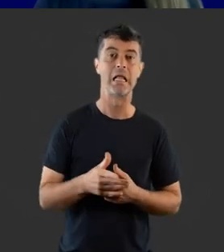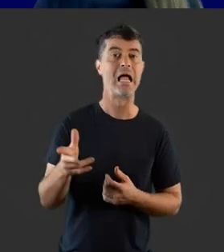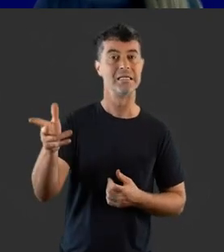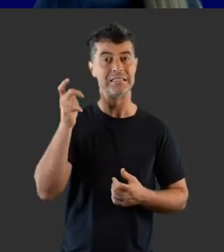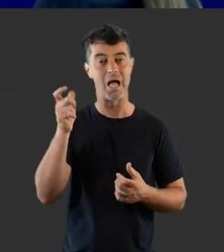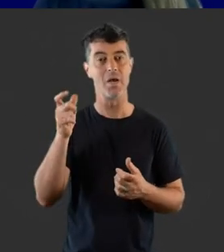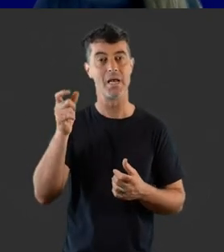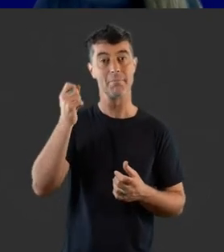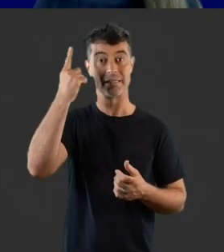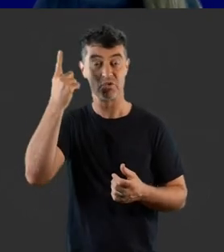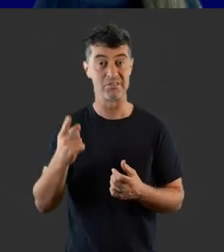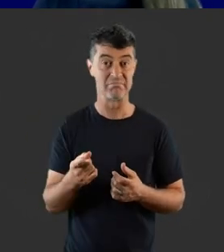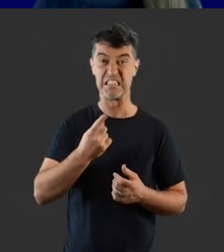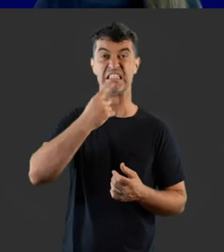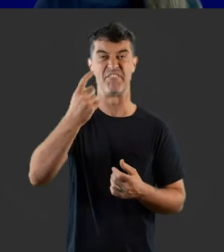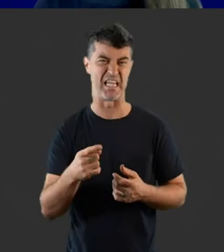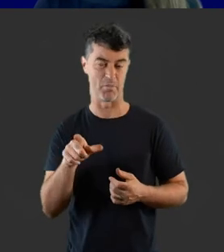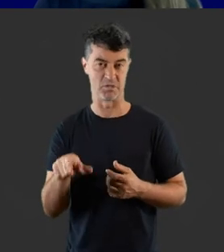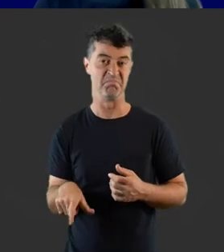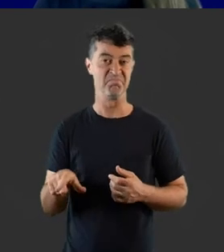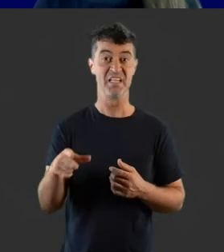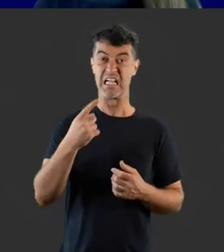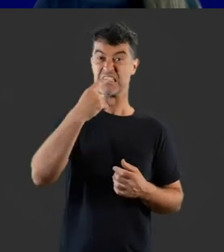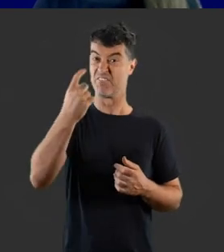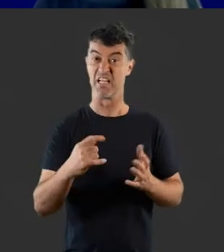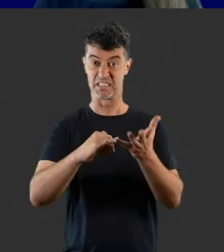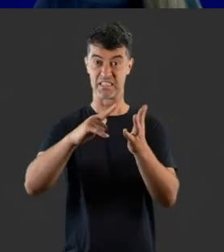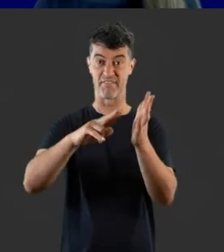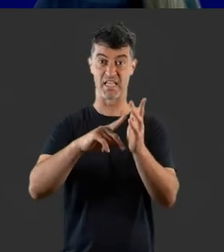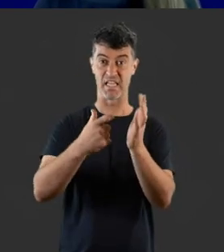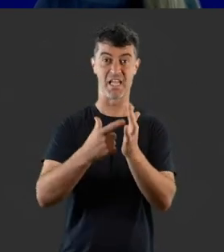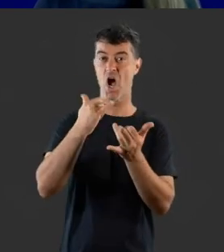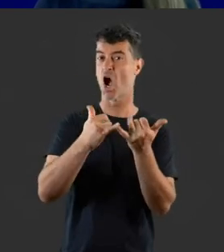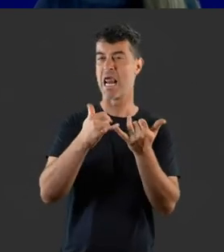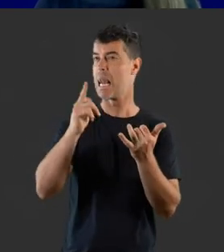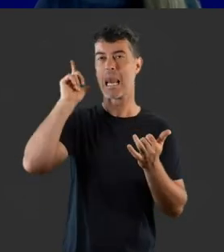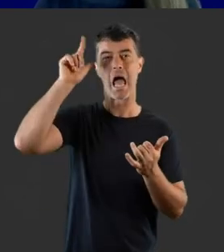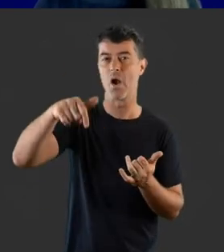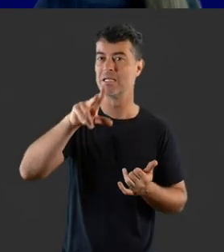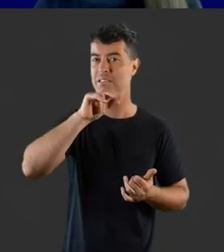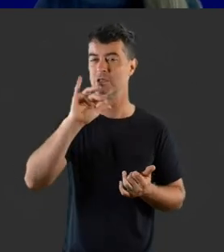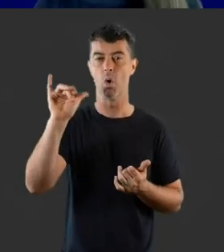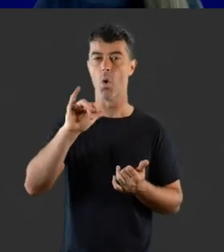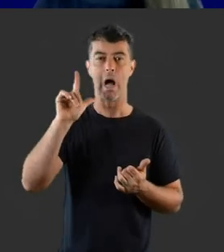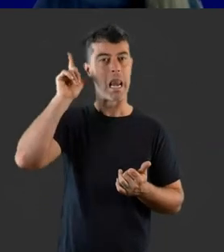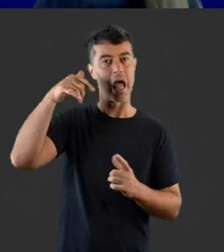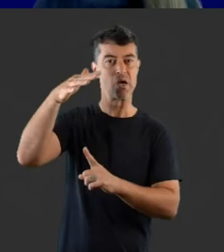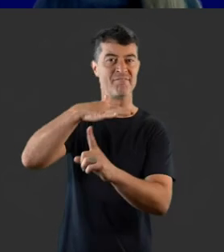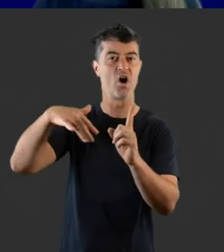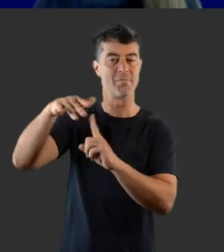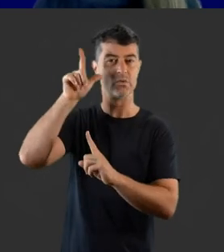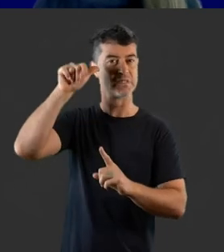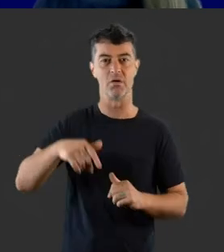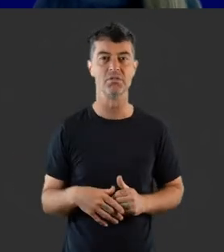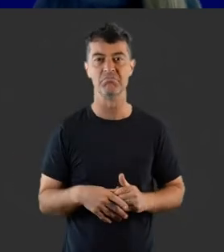Sound perception. Severe. With a severe loss, a person may hear only very loud speech or loud